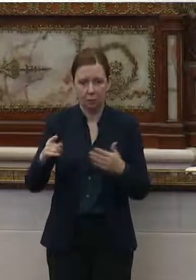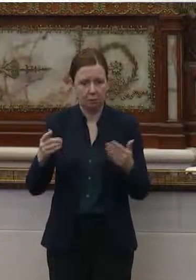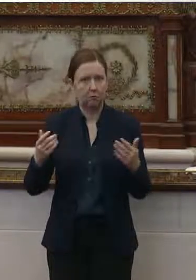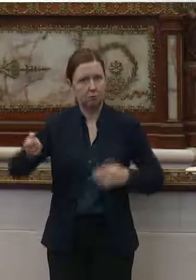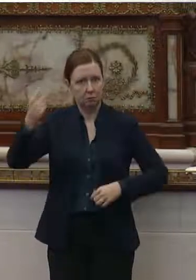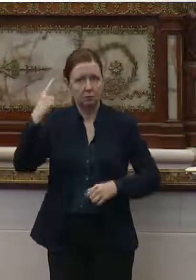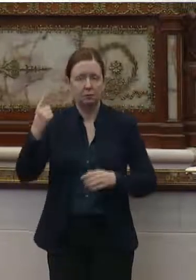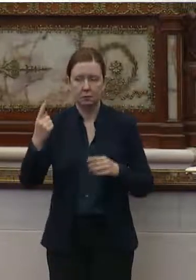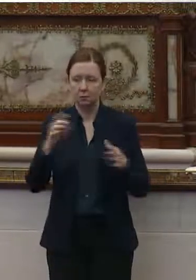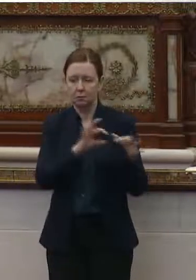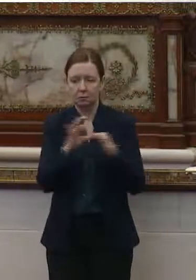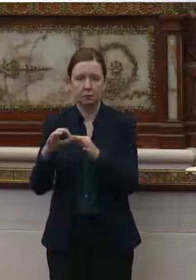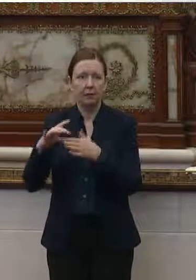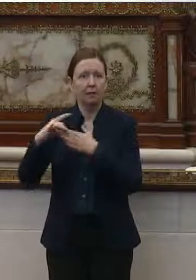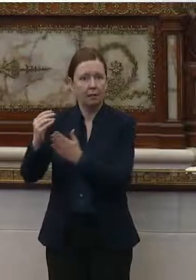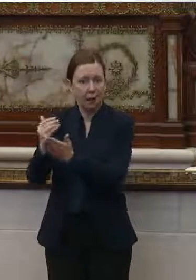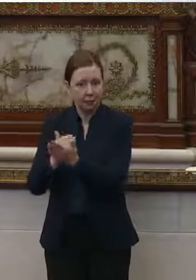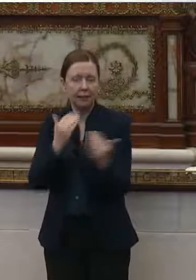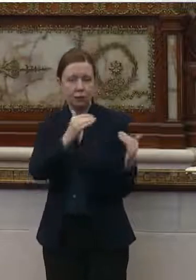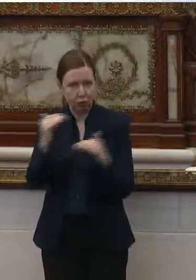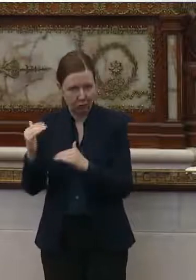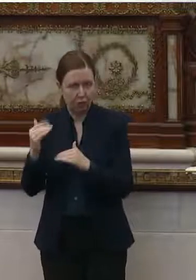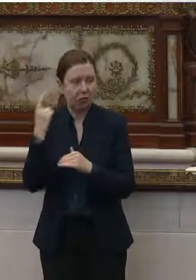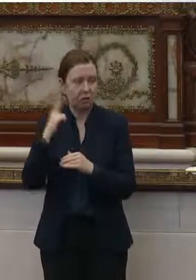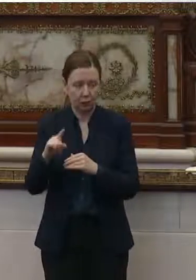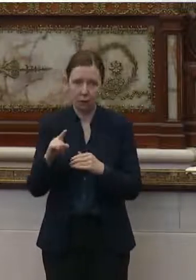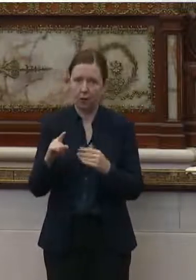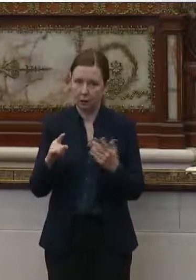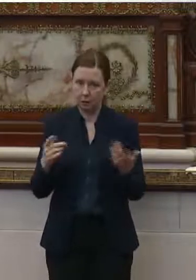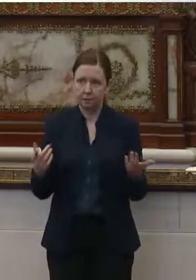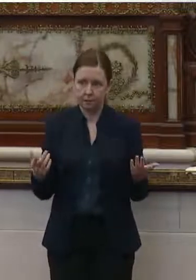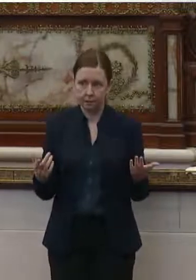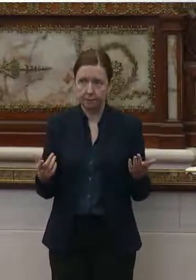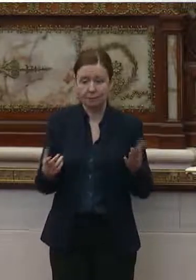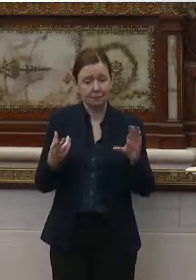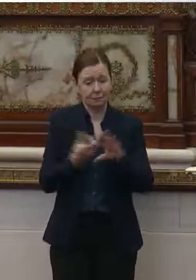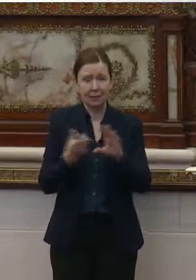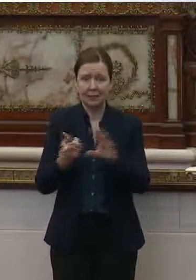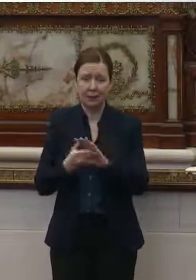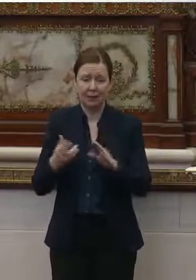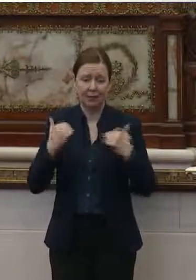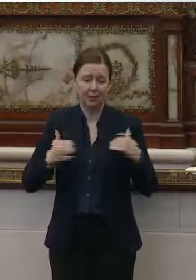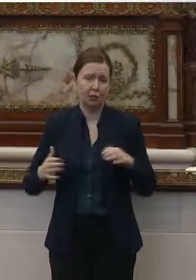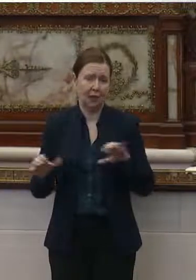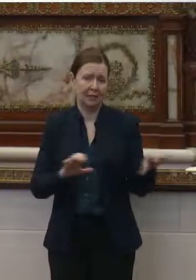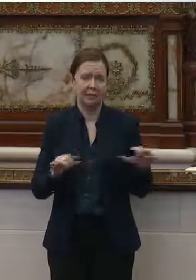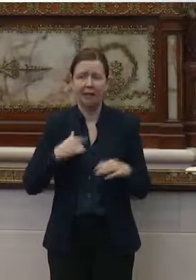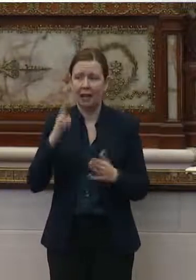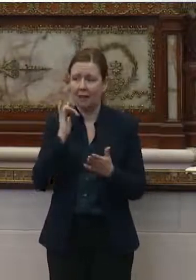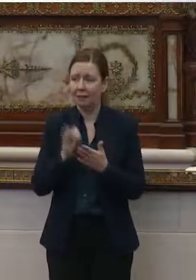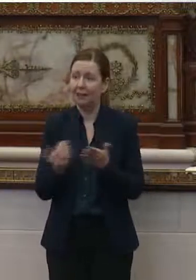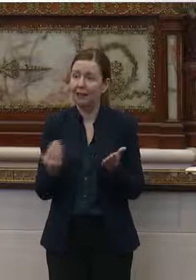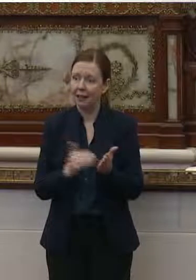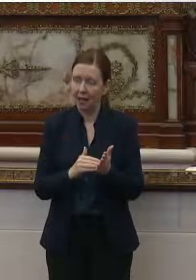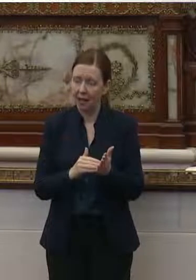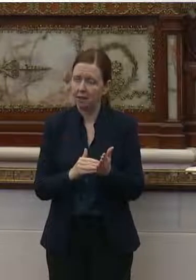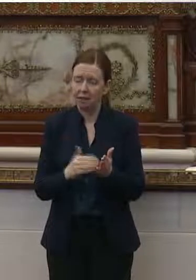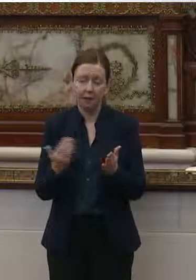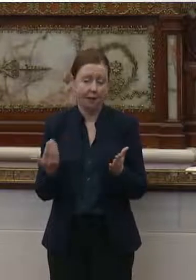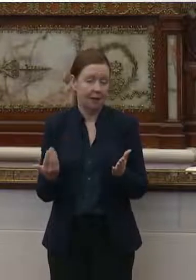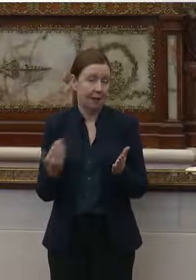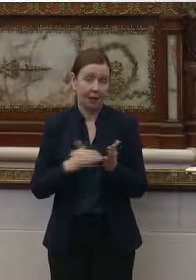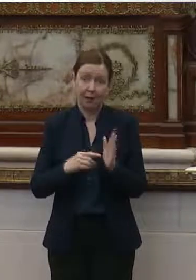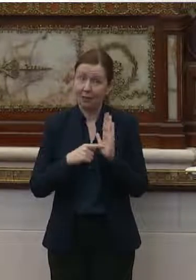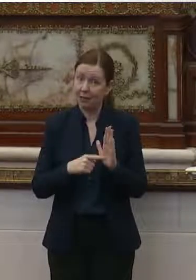as it relates to the guidelines and restrictions, um, for, um, participating in physical activity. And I think that, again, that's another example of